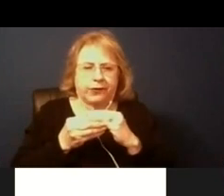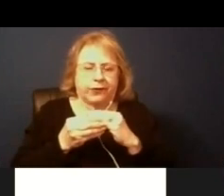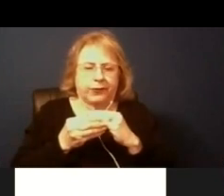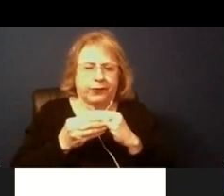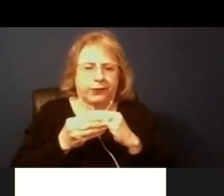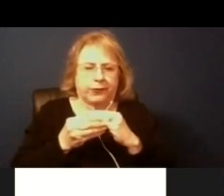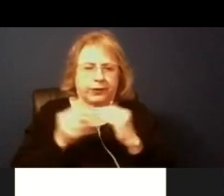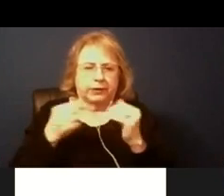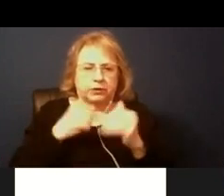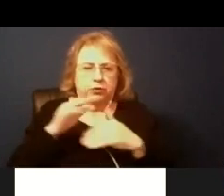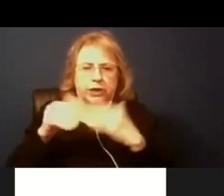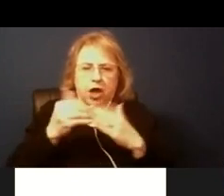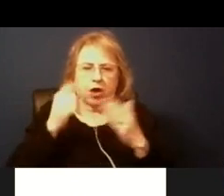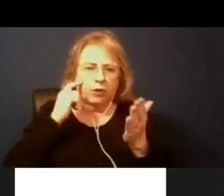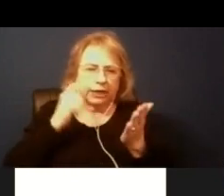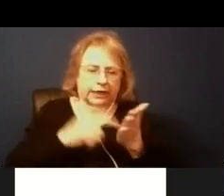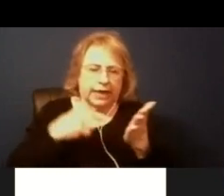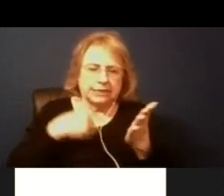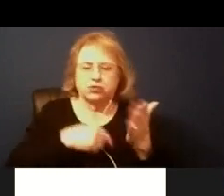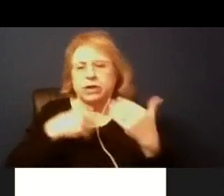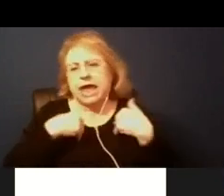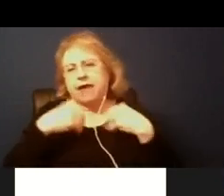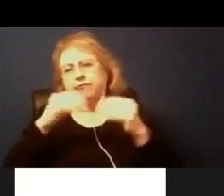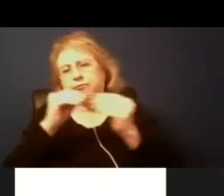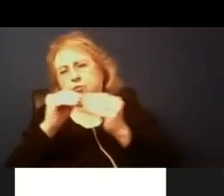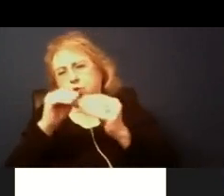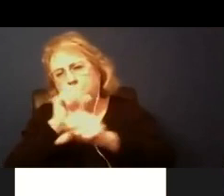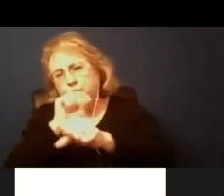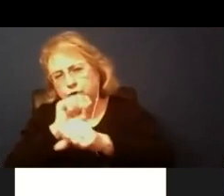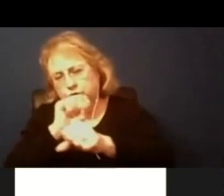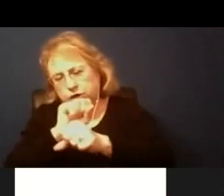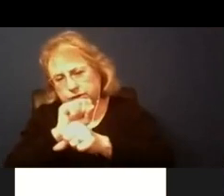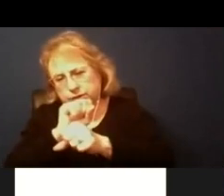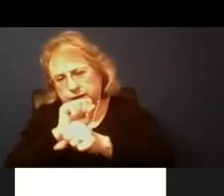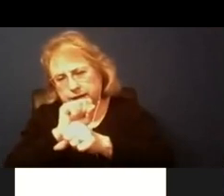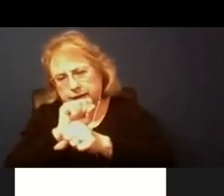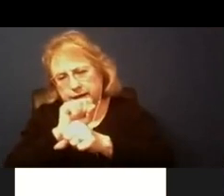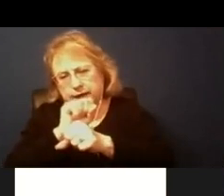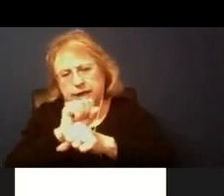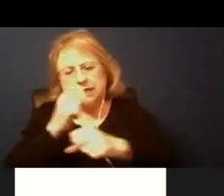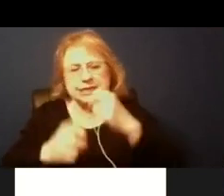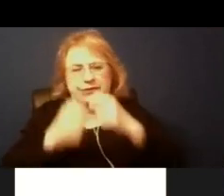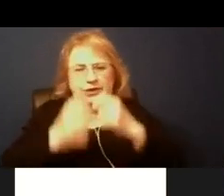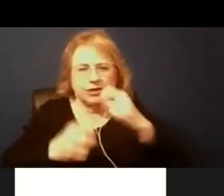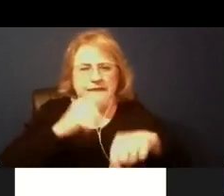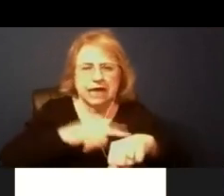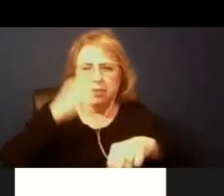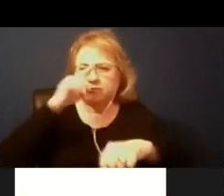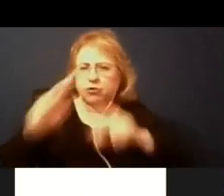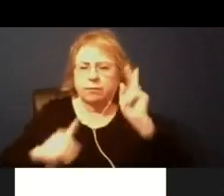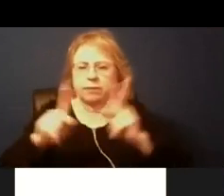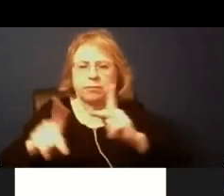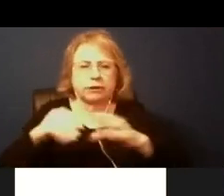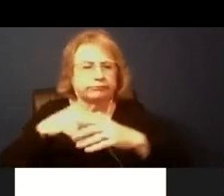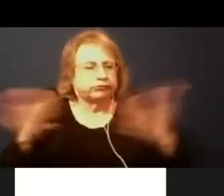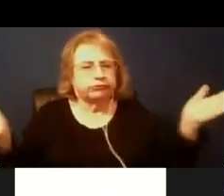we all recognize that we have more work to do in this area and it's also been a really difficult time for people in general and and